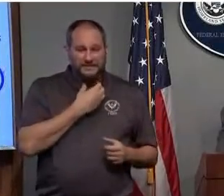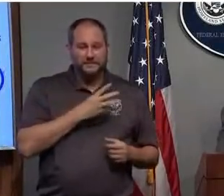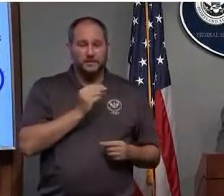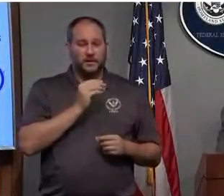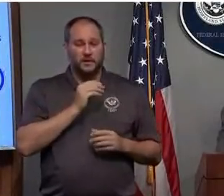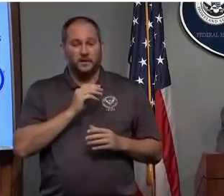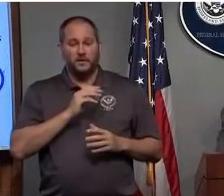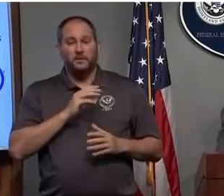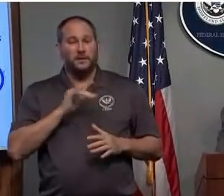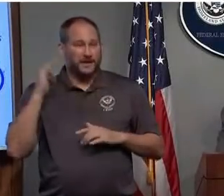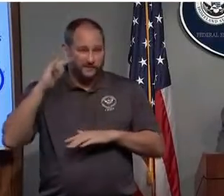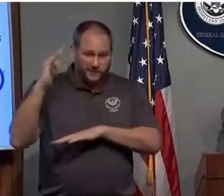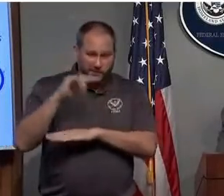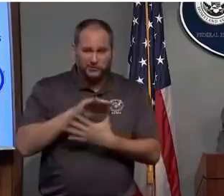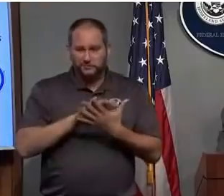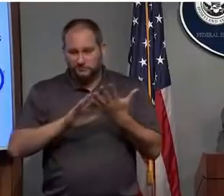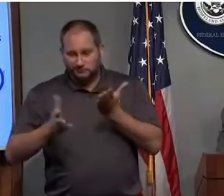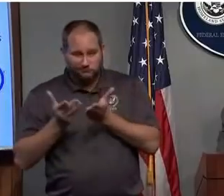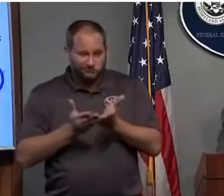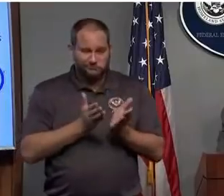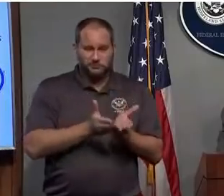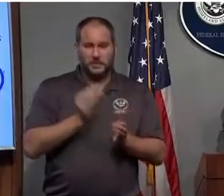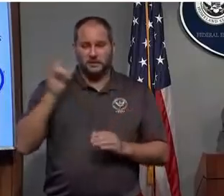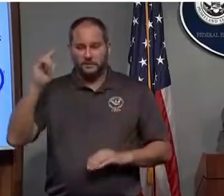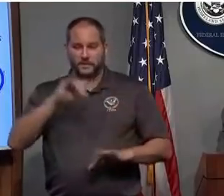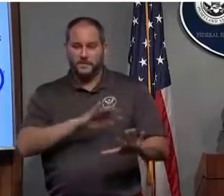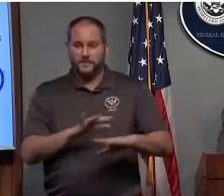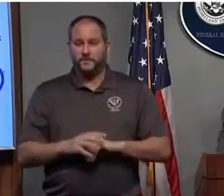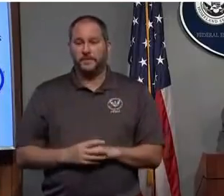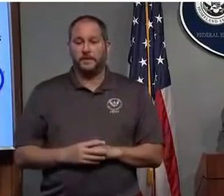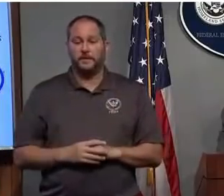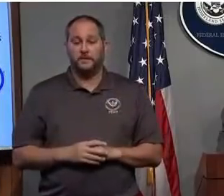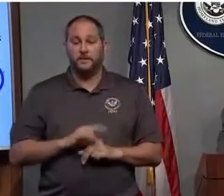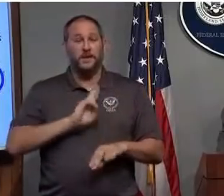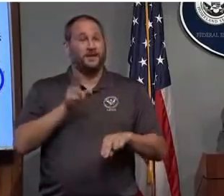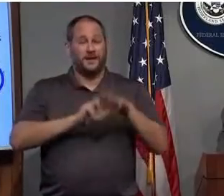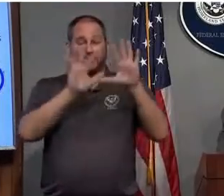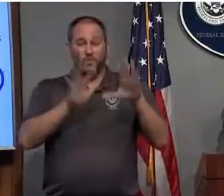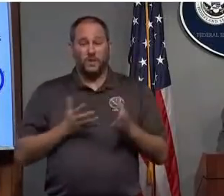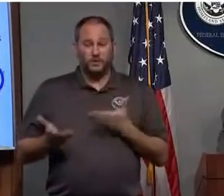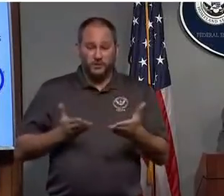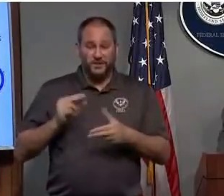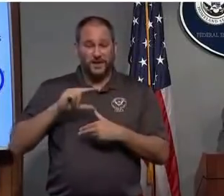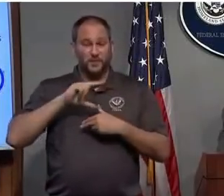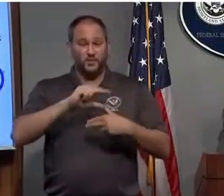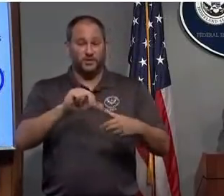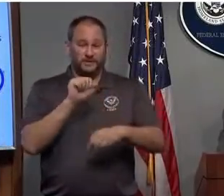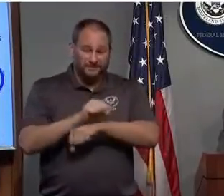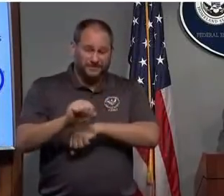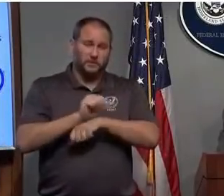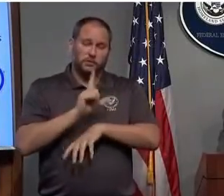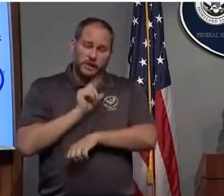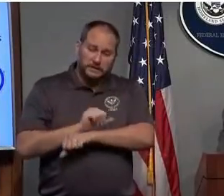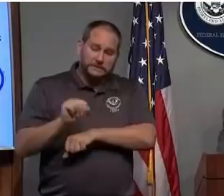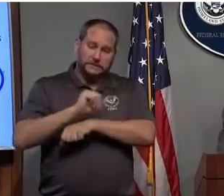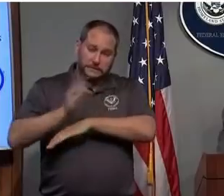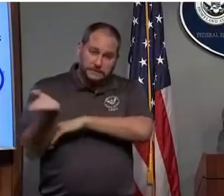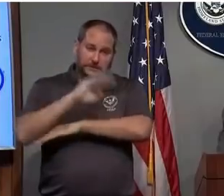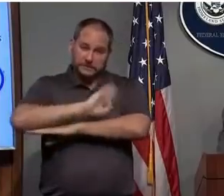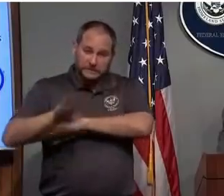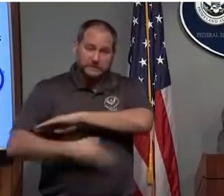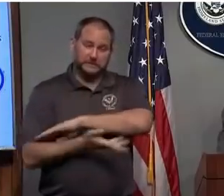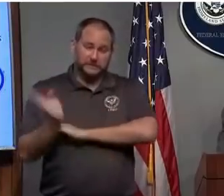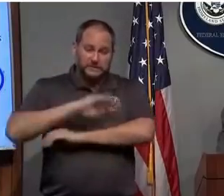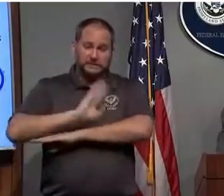additionally to the National Weather Service and National Hurricane Center employees who have been working 24-7 shifts, many of these individuals have been